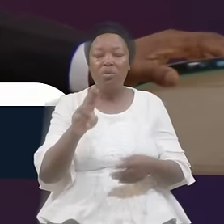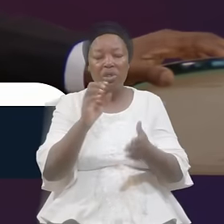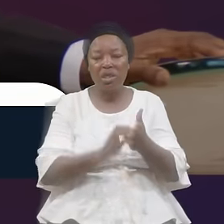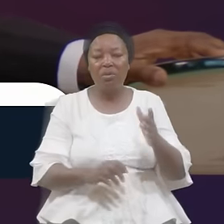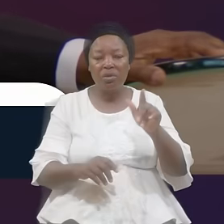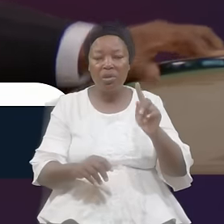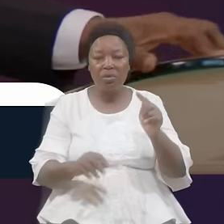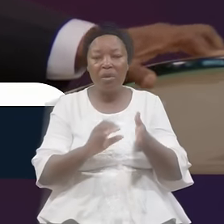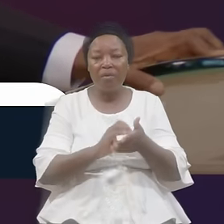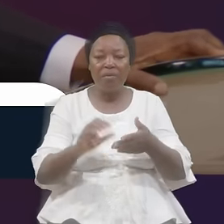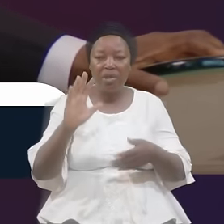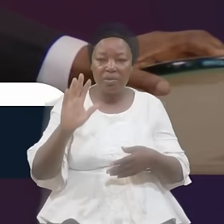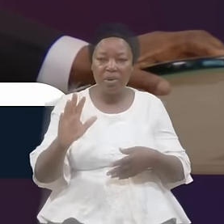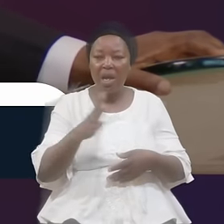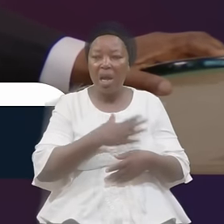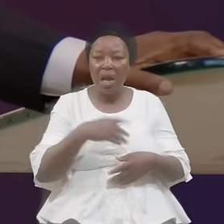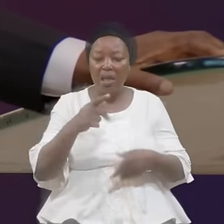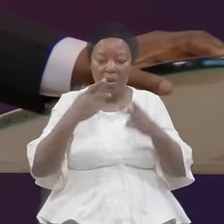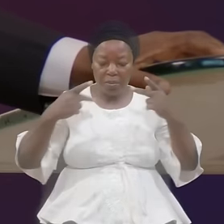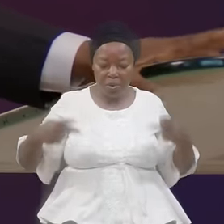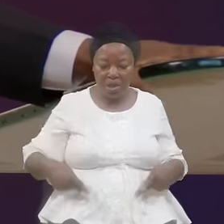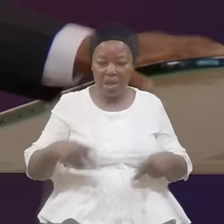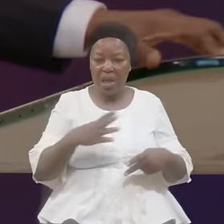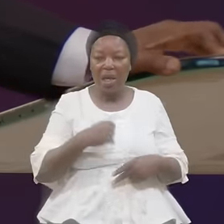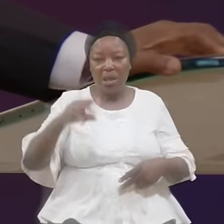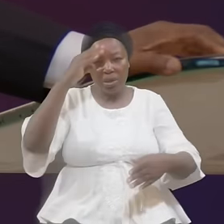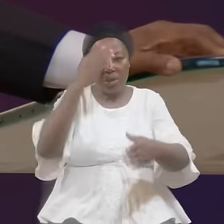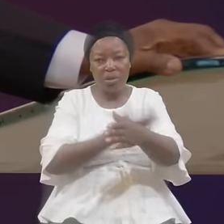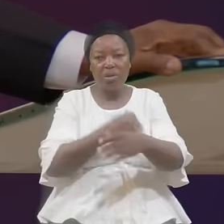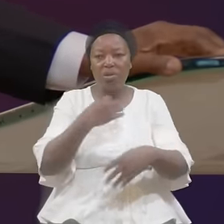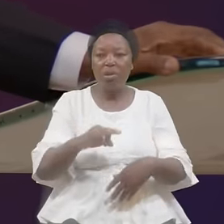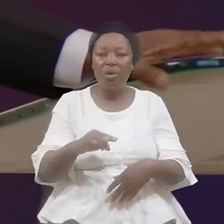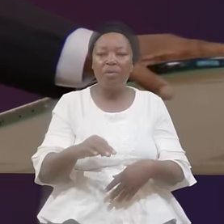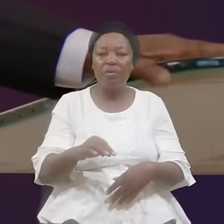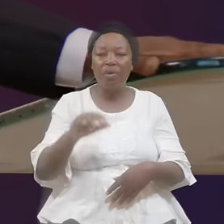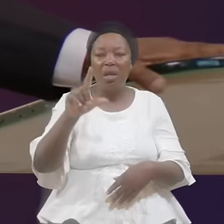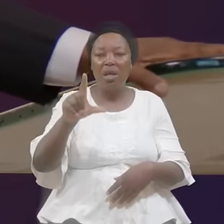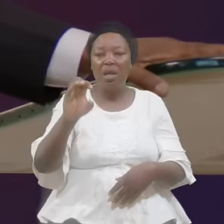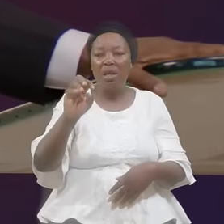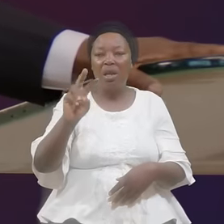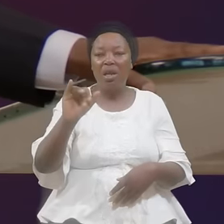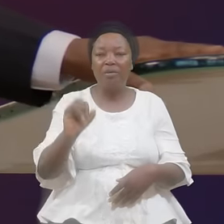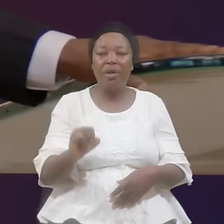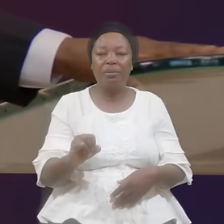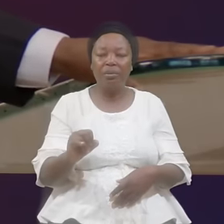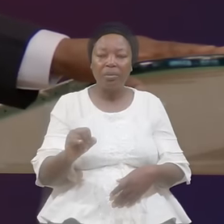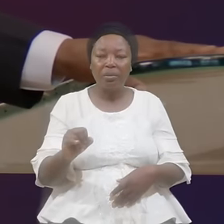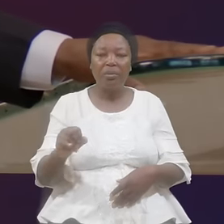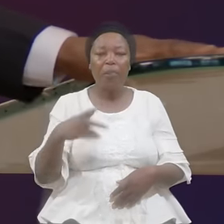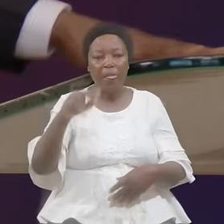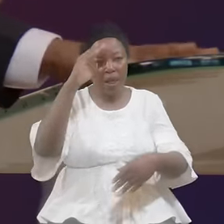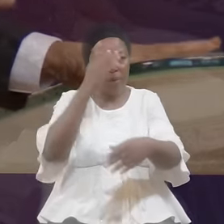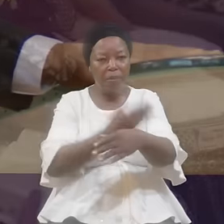The Priest Of The Sons Of Levi The Priest Now Of The Sons Of